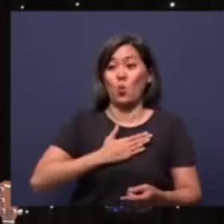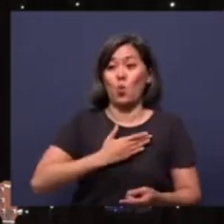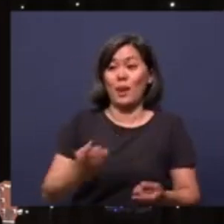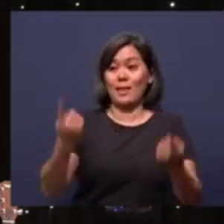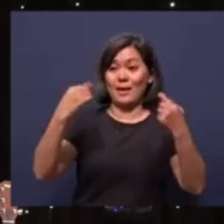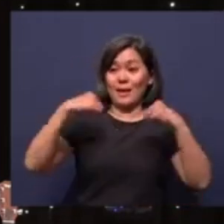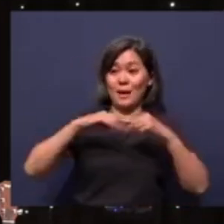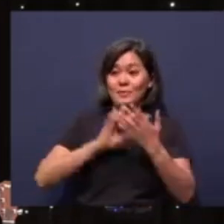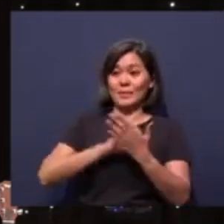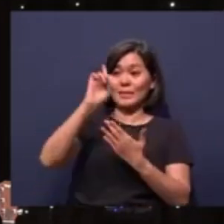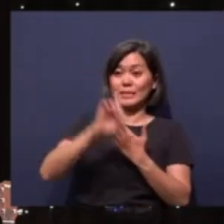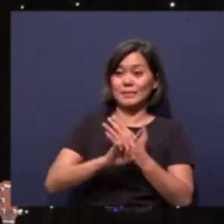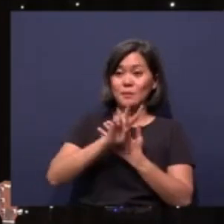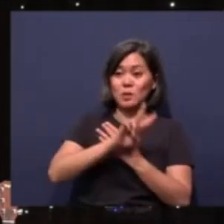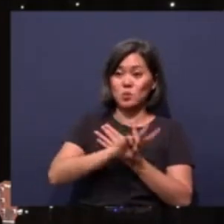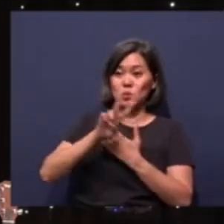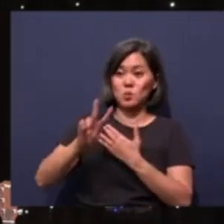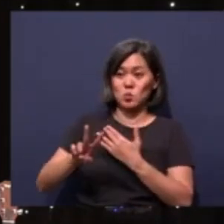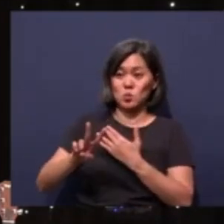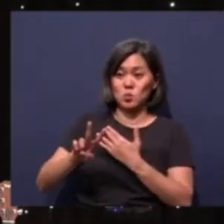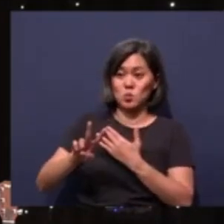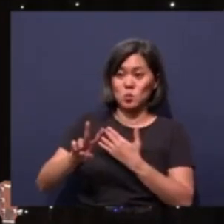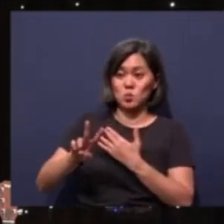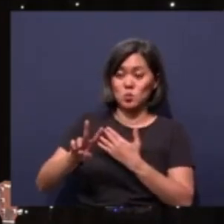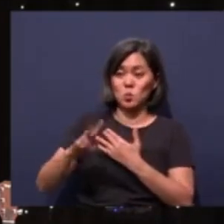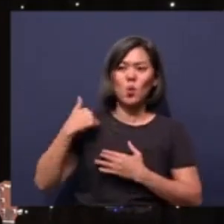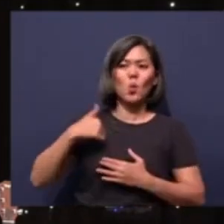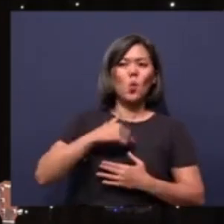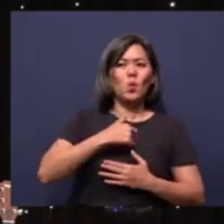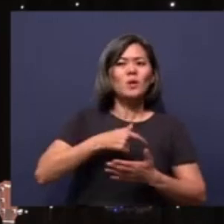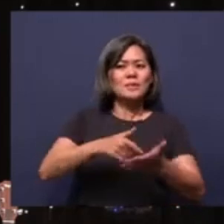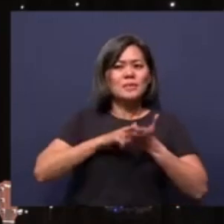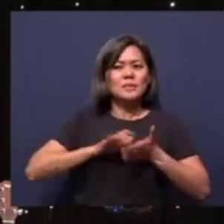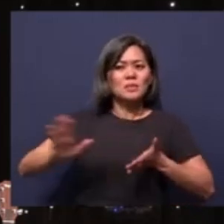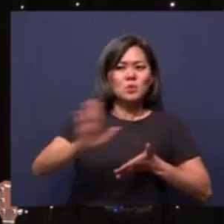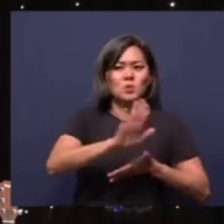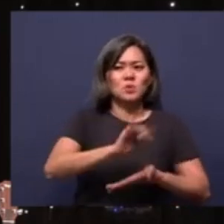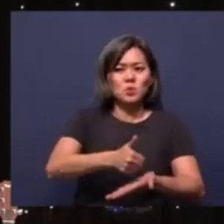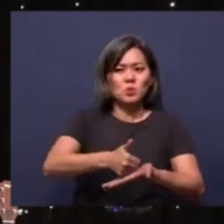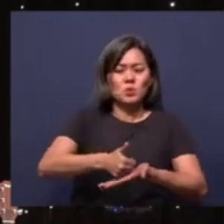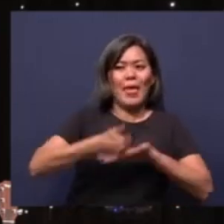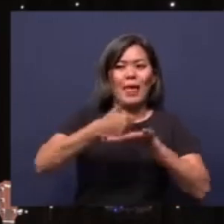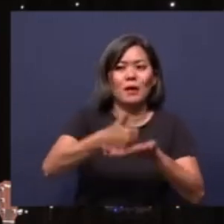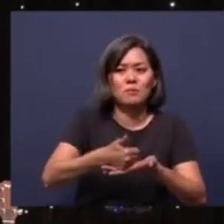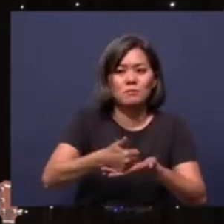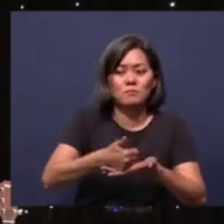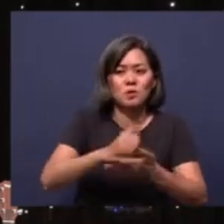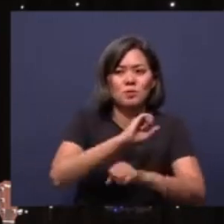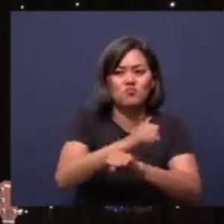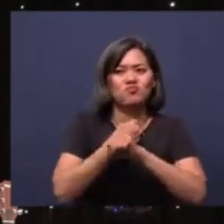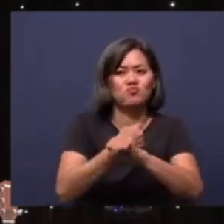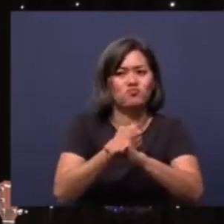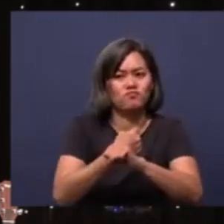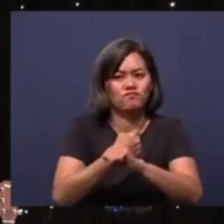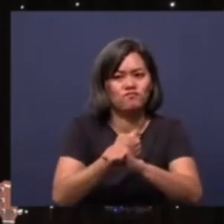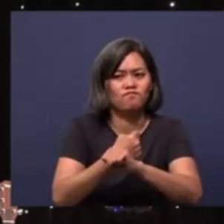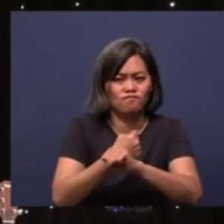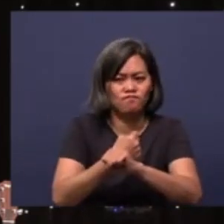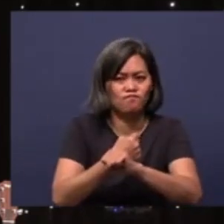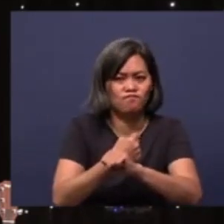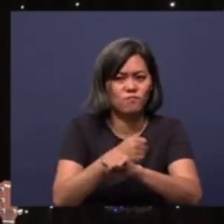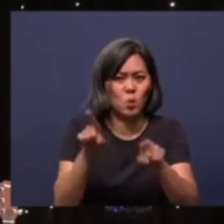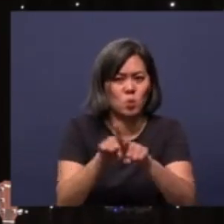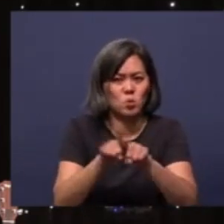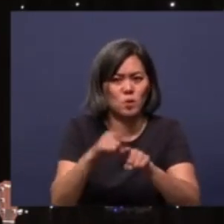on 22nd. And we are needing your help for the security purpose also,